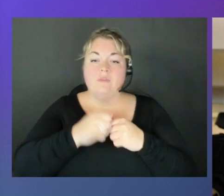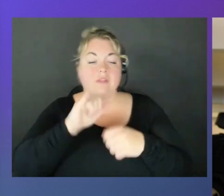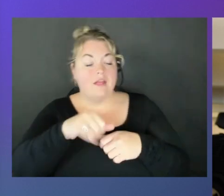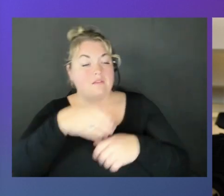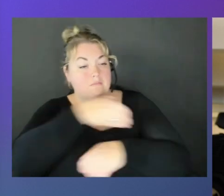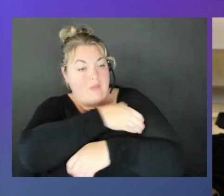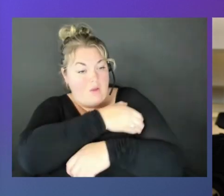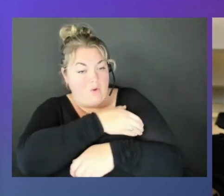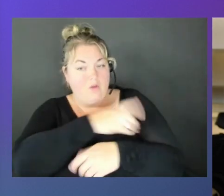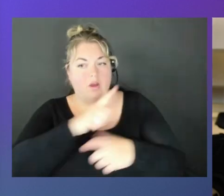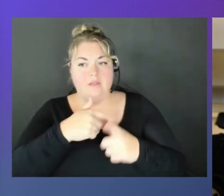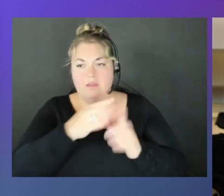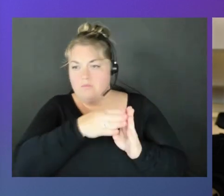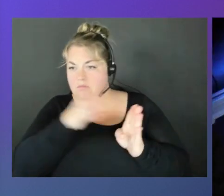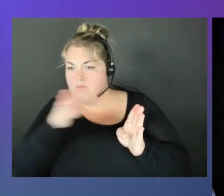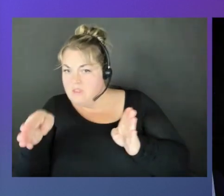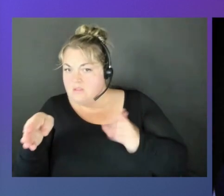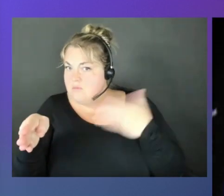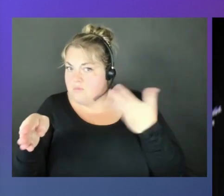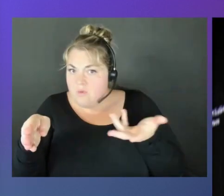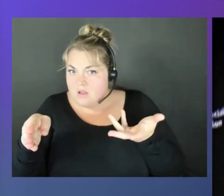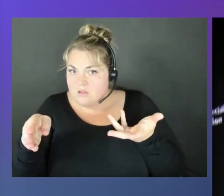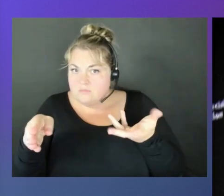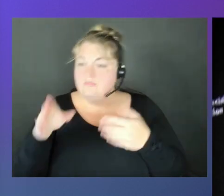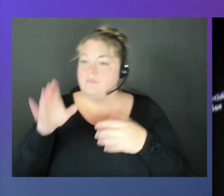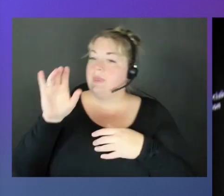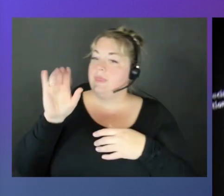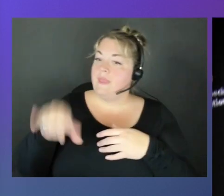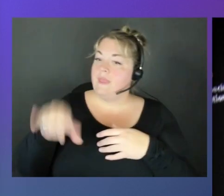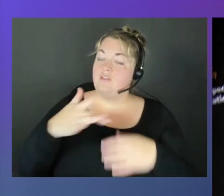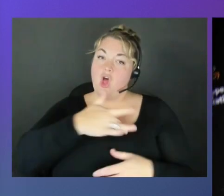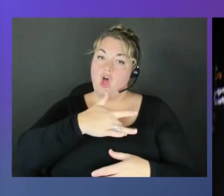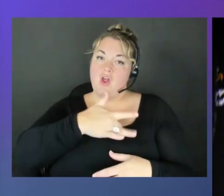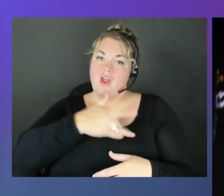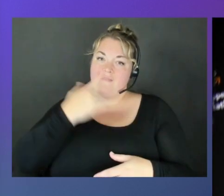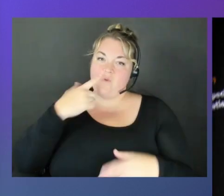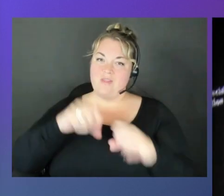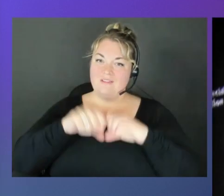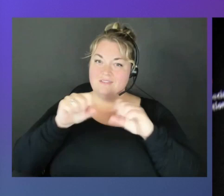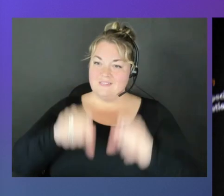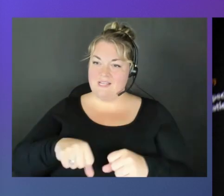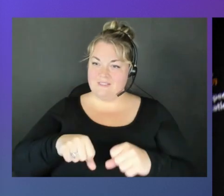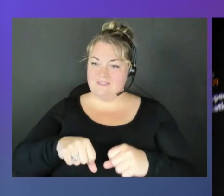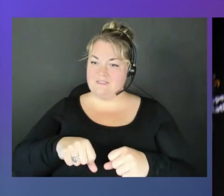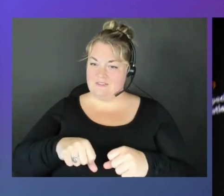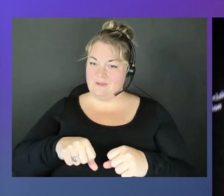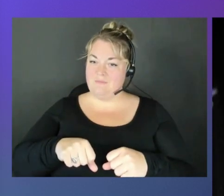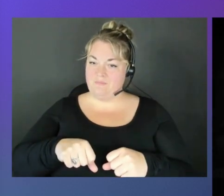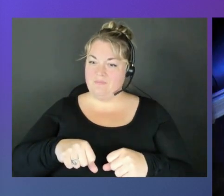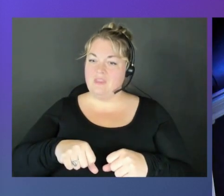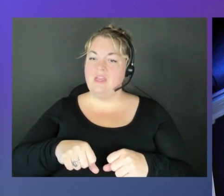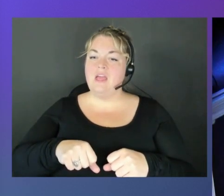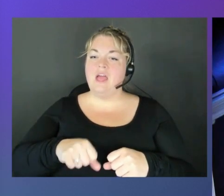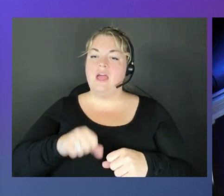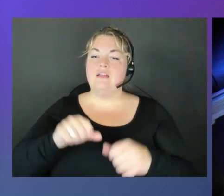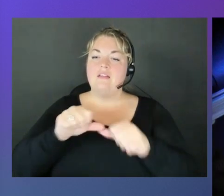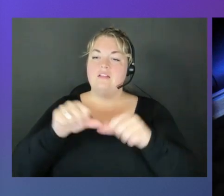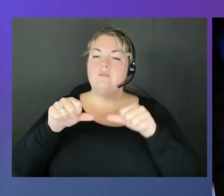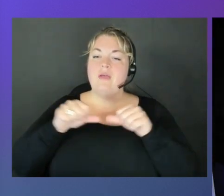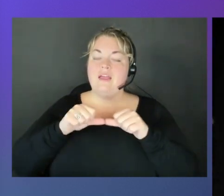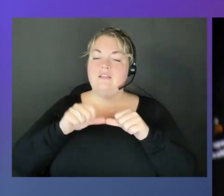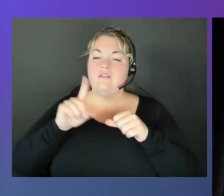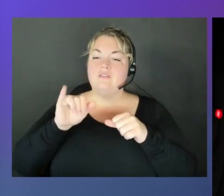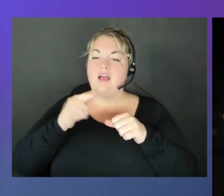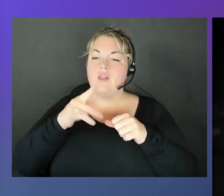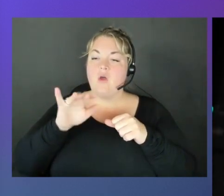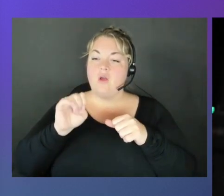then what is this big device? Yeah, this is the heart of the system. DSpace or TerraLogger that basically gets the data from every single sensor you